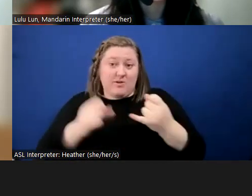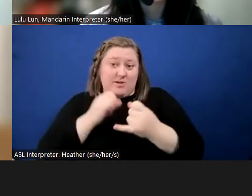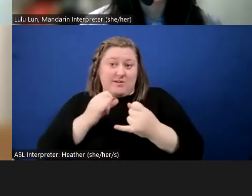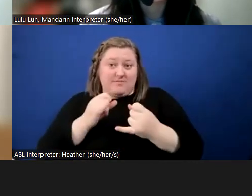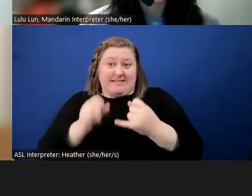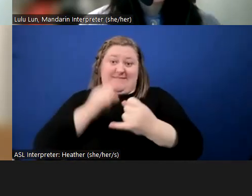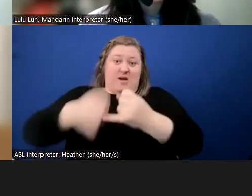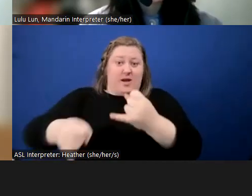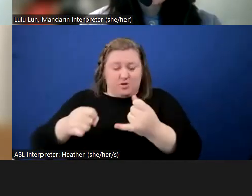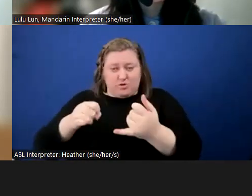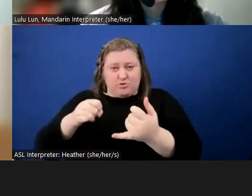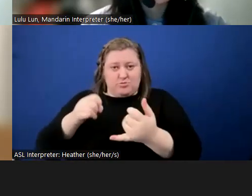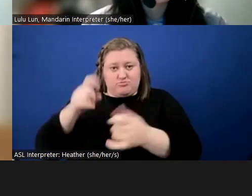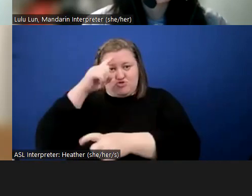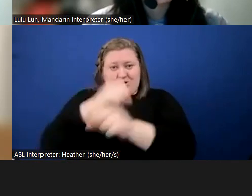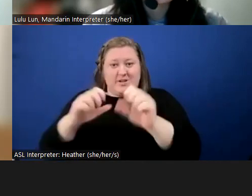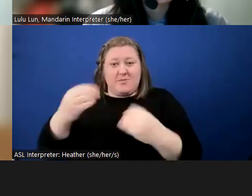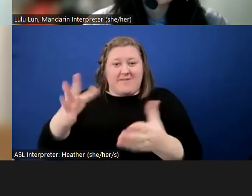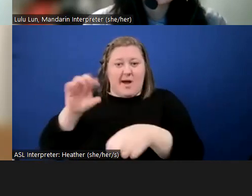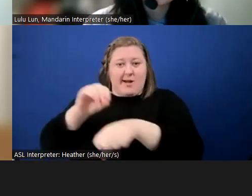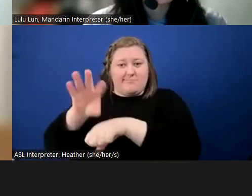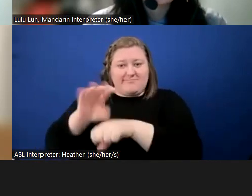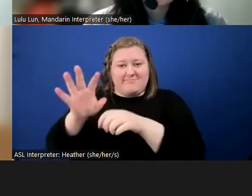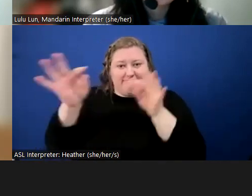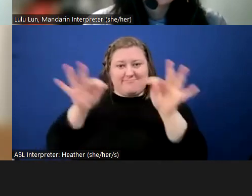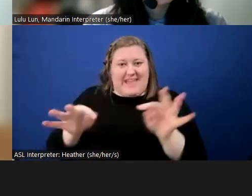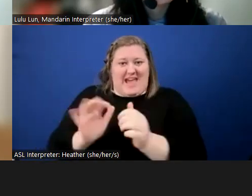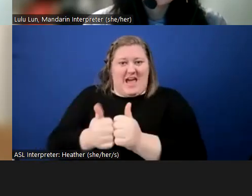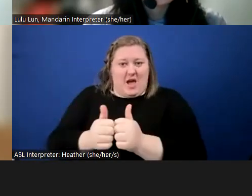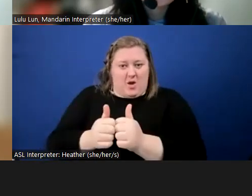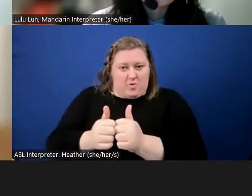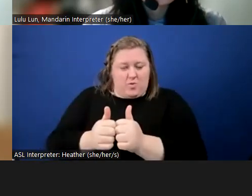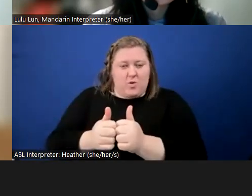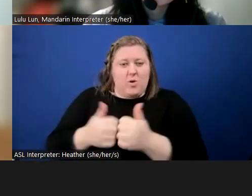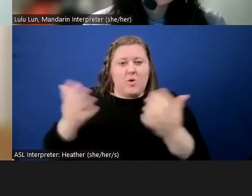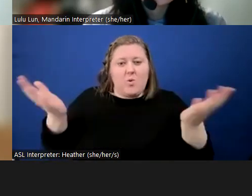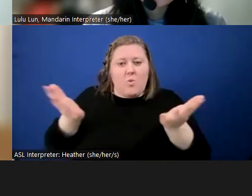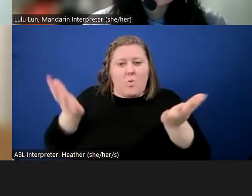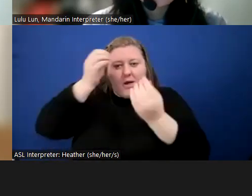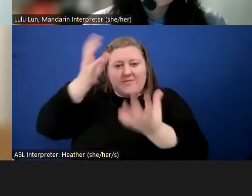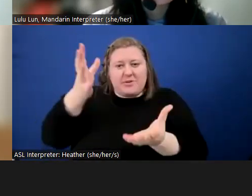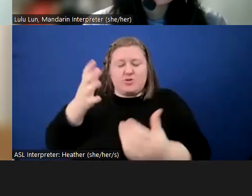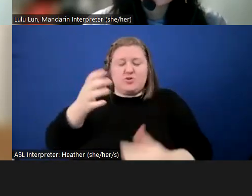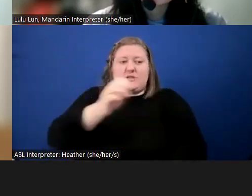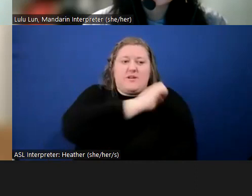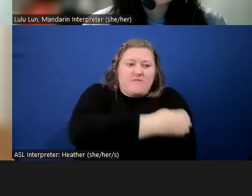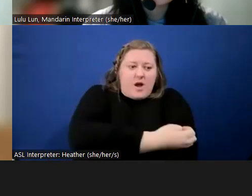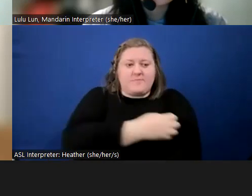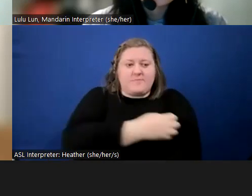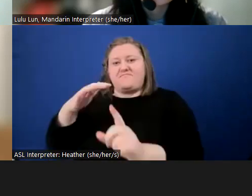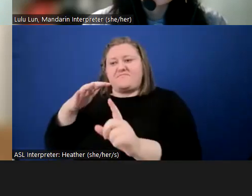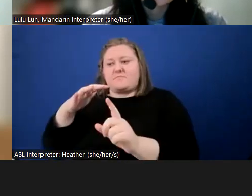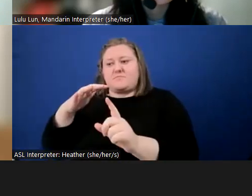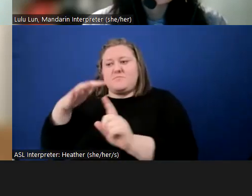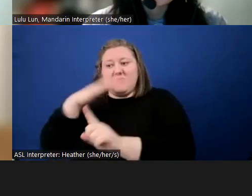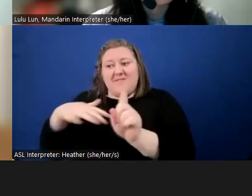to provide some guidance about what information the energy and environmental affairs secretary